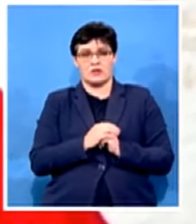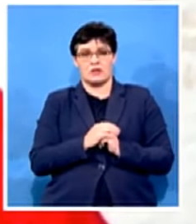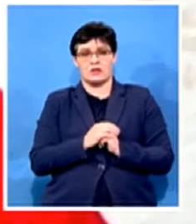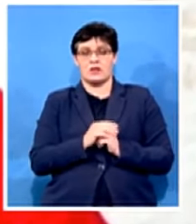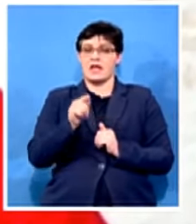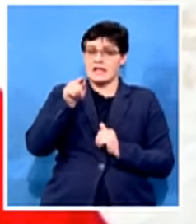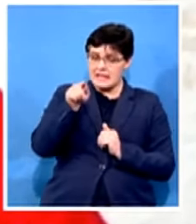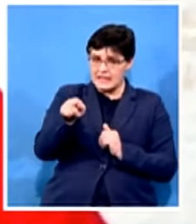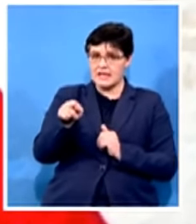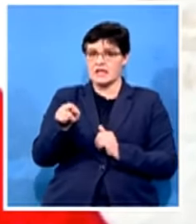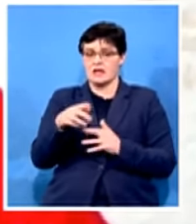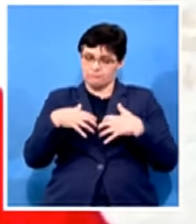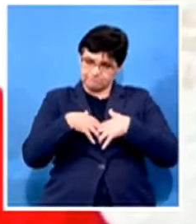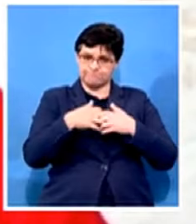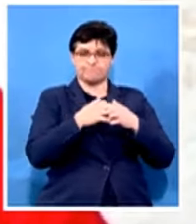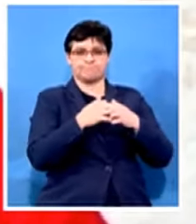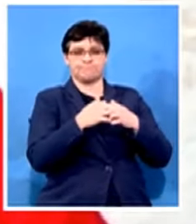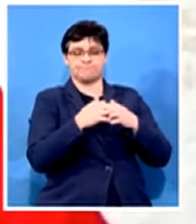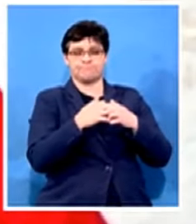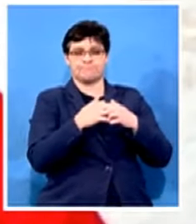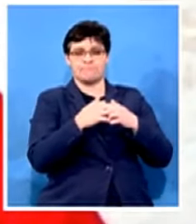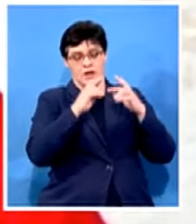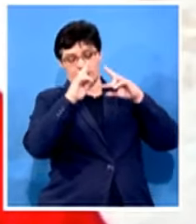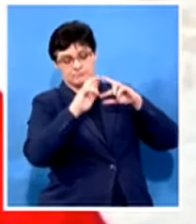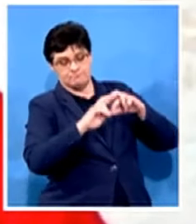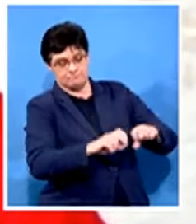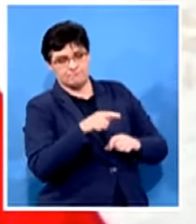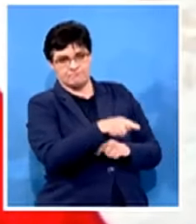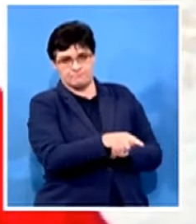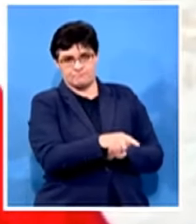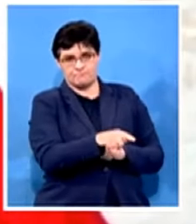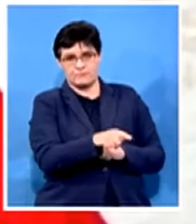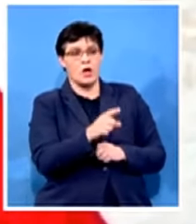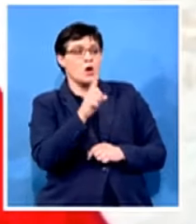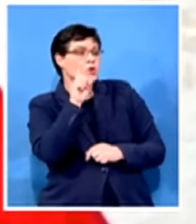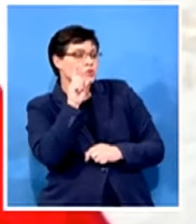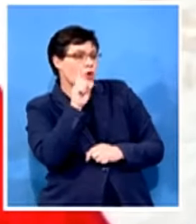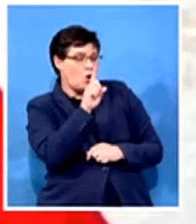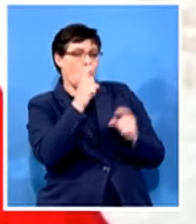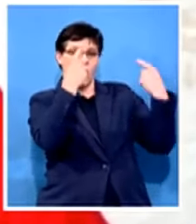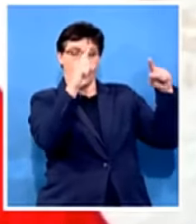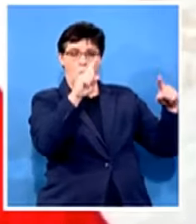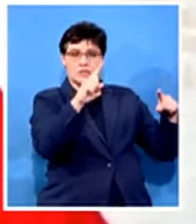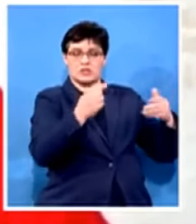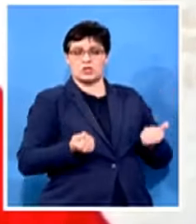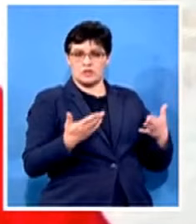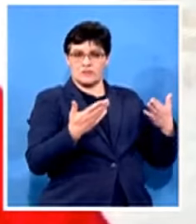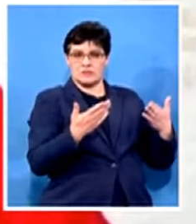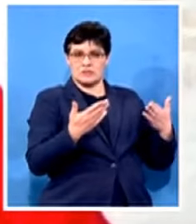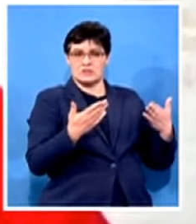an investigation into that which saw the houting audit services beginning and red flagging some of the transactions